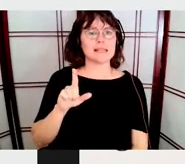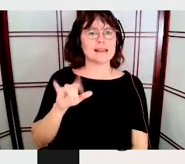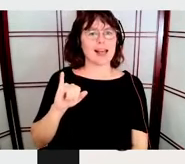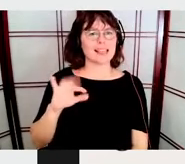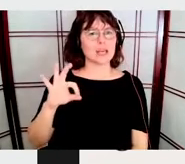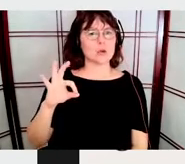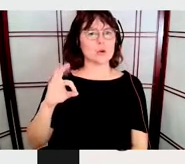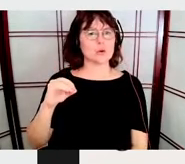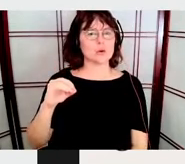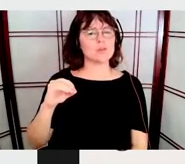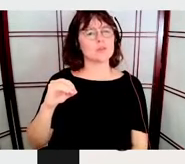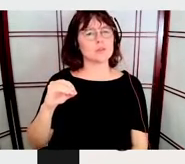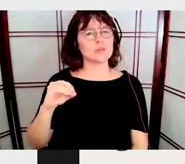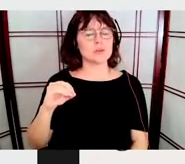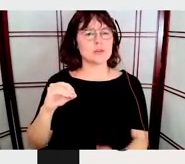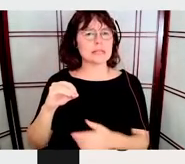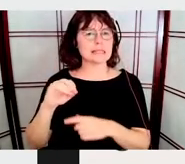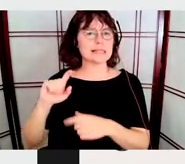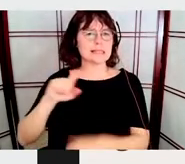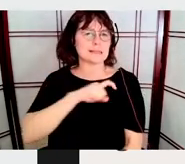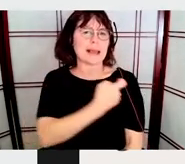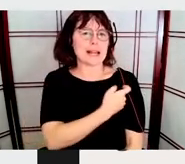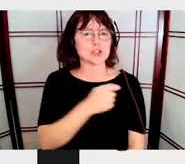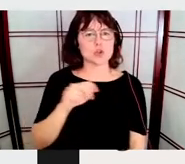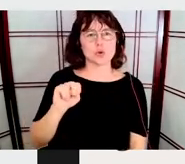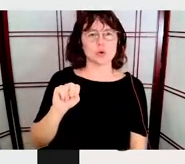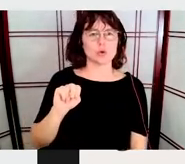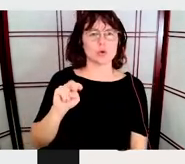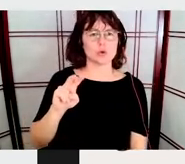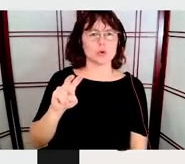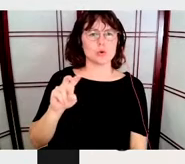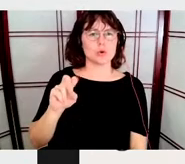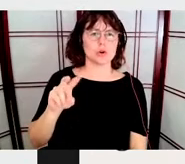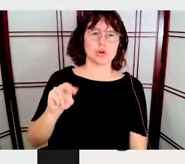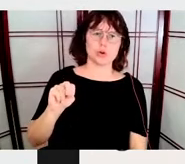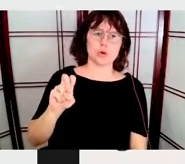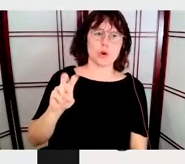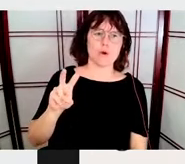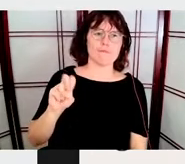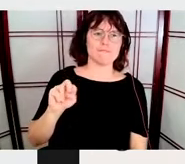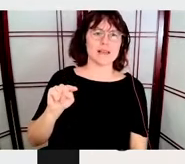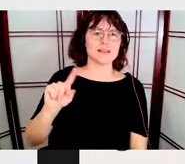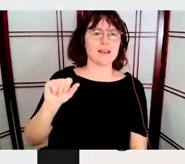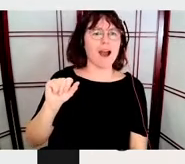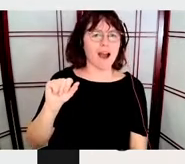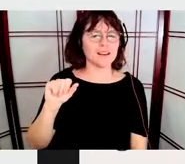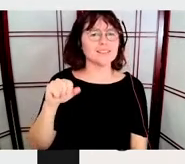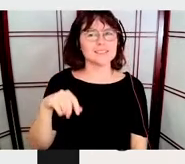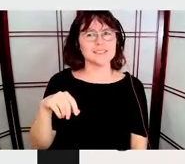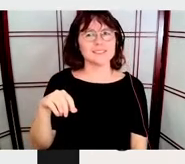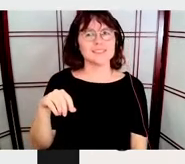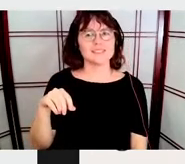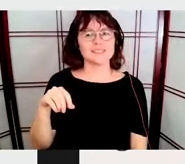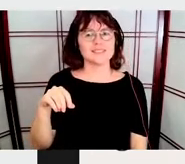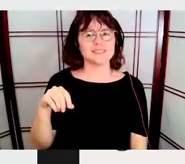it's Vinali 90. I just wanted to say it's in Spanish for you to hear it, how I've been here about it